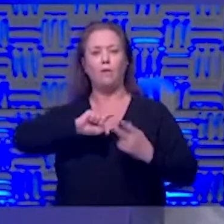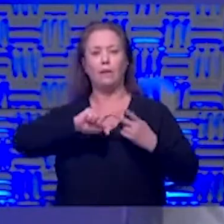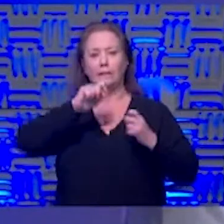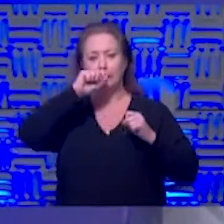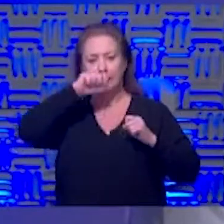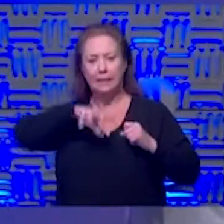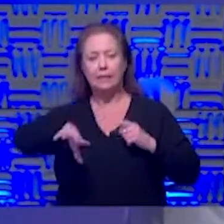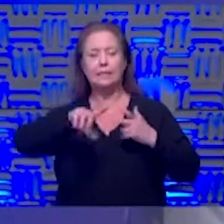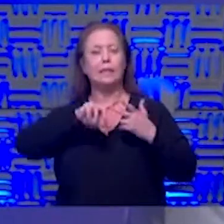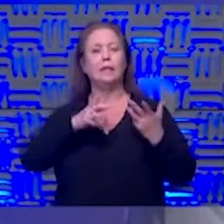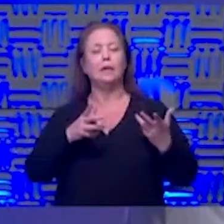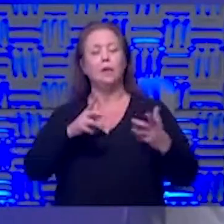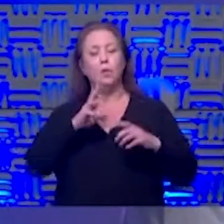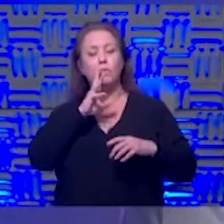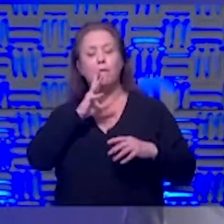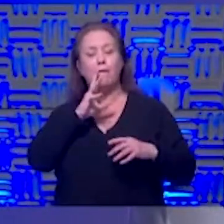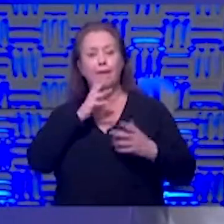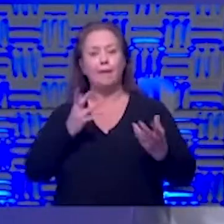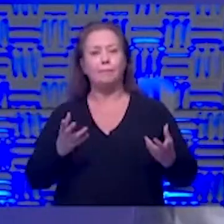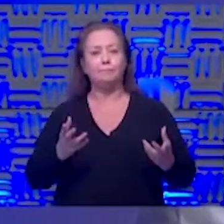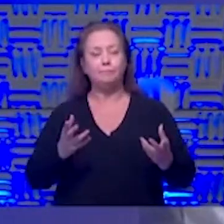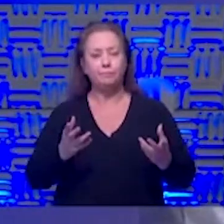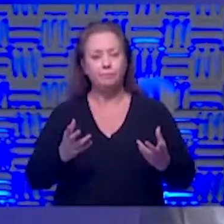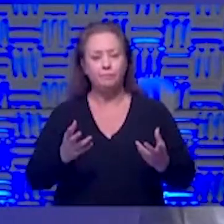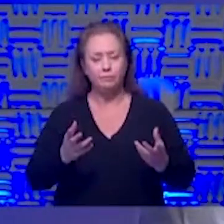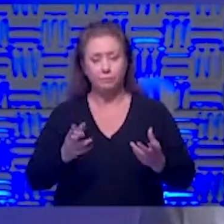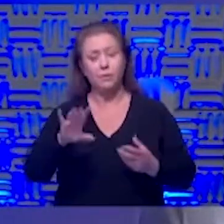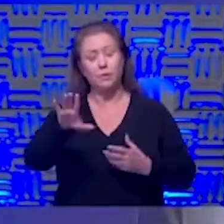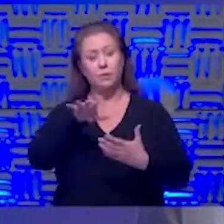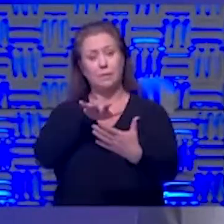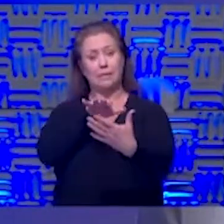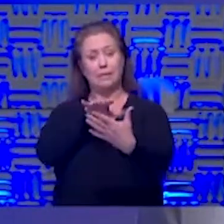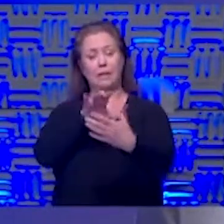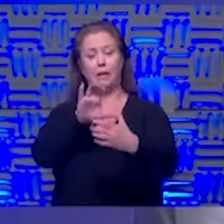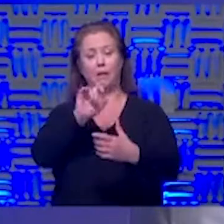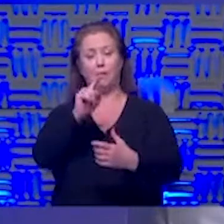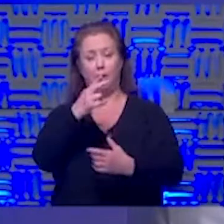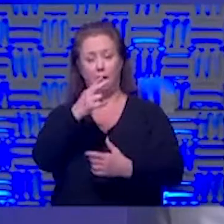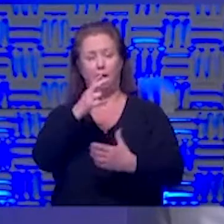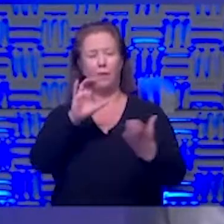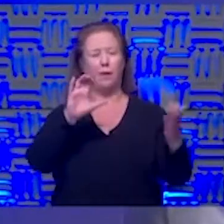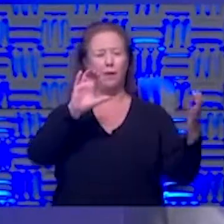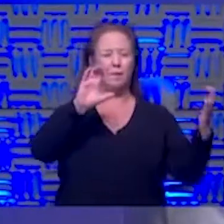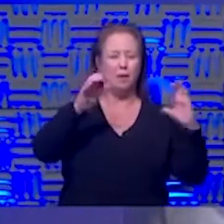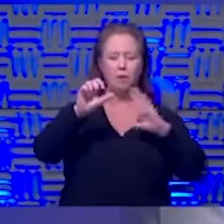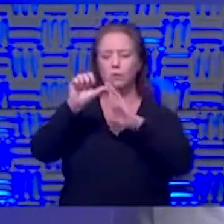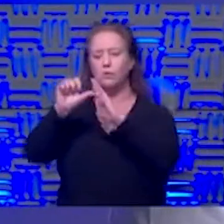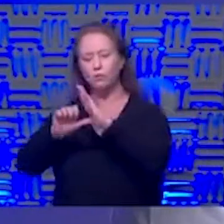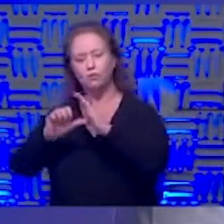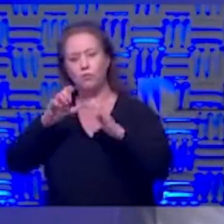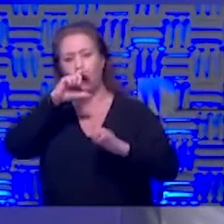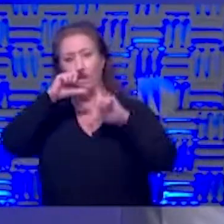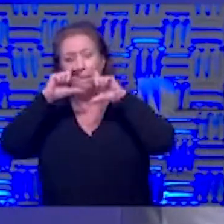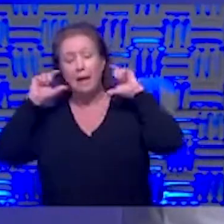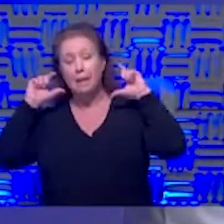sneezes your secretions when you're talking now there have been studies on cloth masks compared to surgical masks they can offer anywhere from